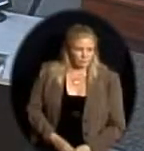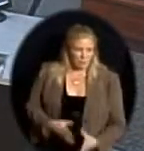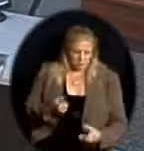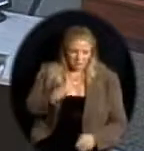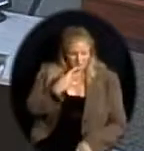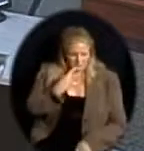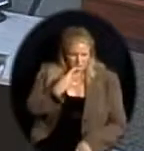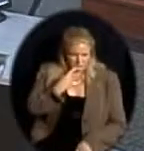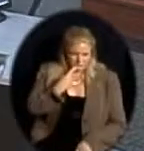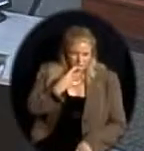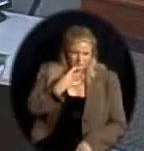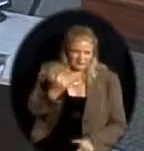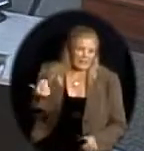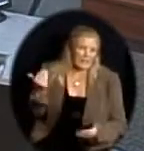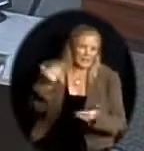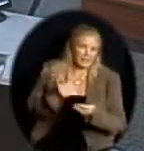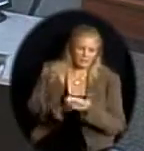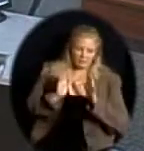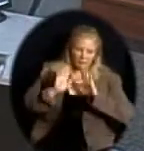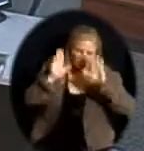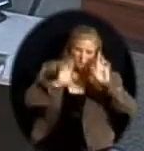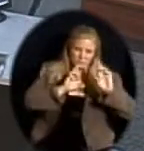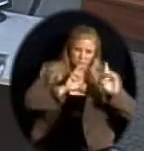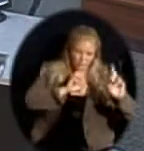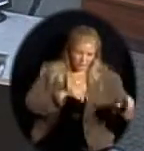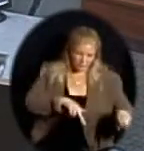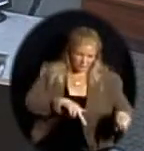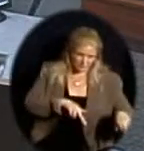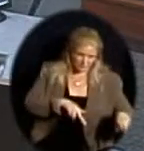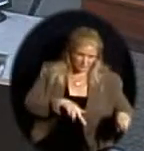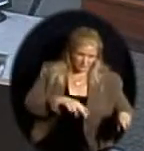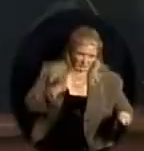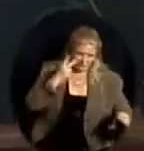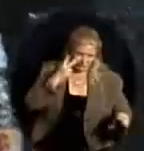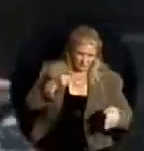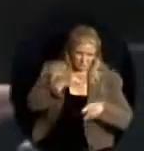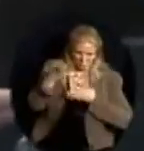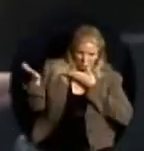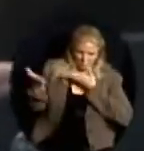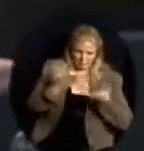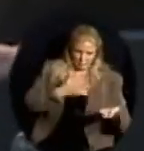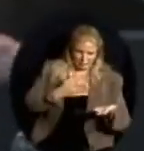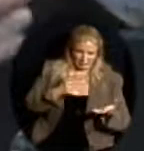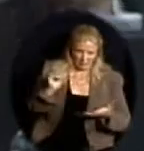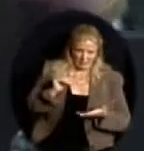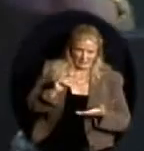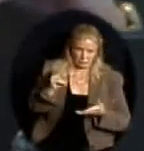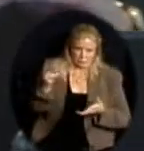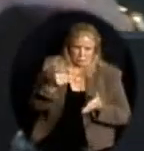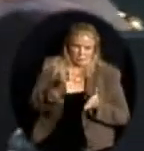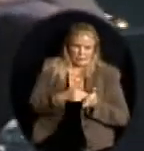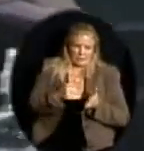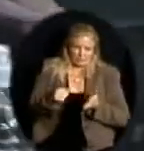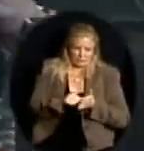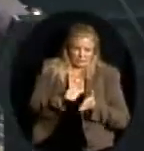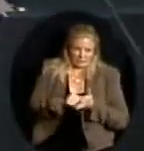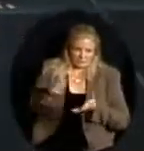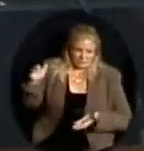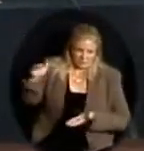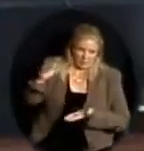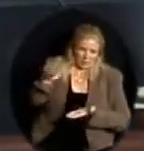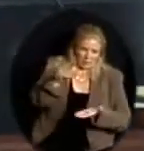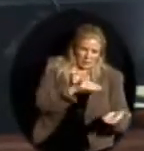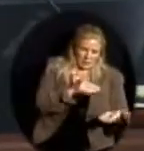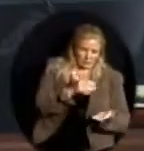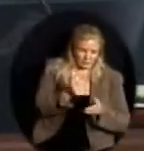I'm reflecting back when Dr. George brought in 2,000 pages or whatever it was, and we kind of walked through that in a summary fashion several years ago,